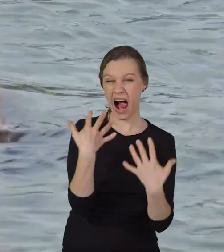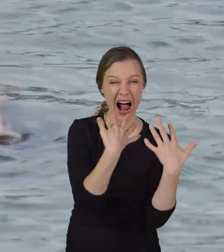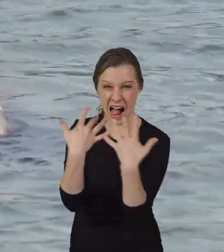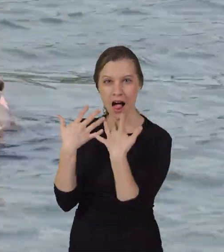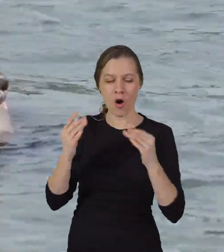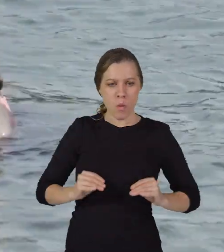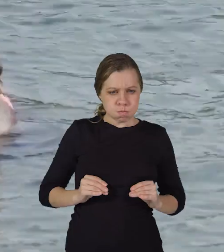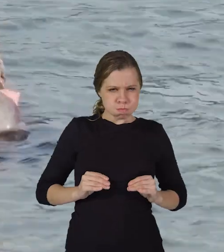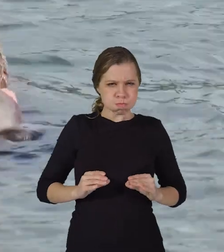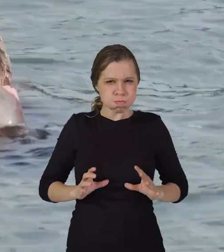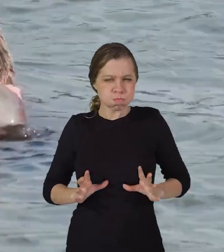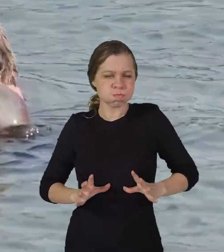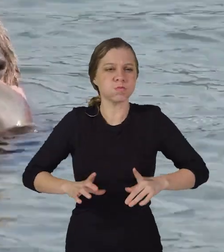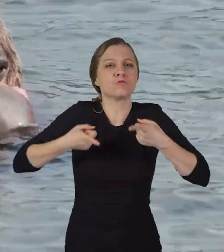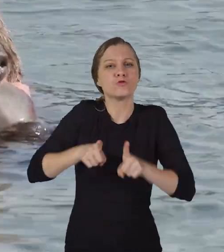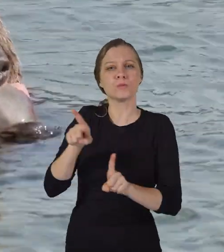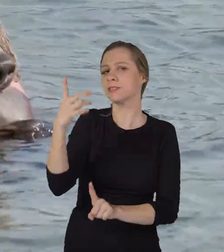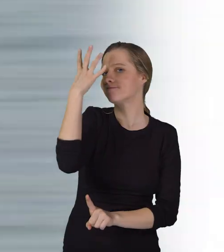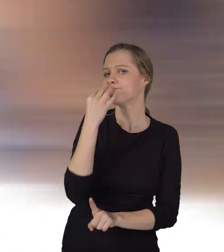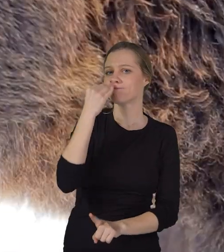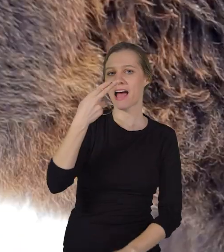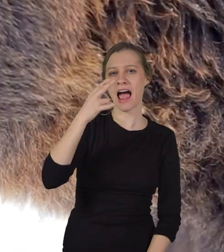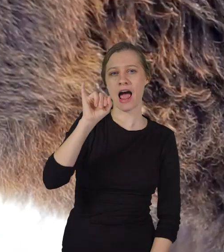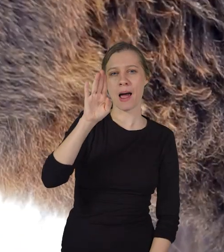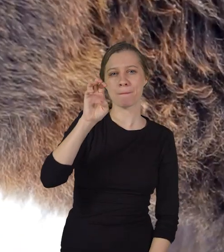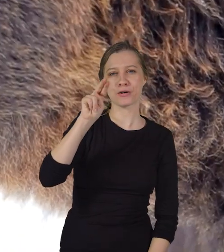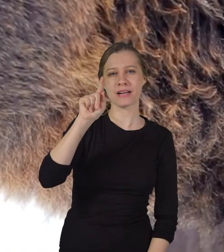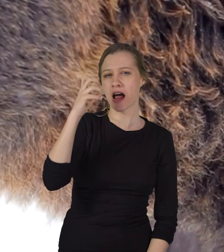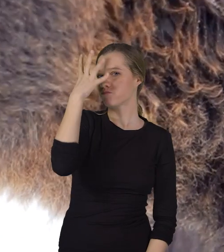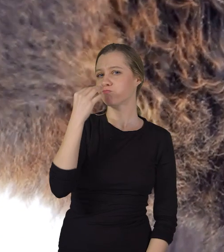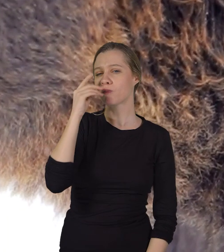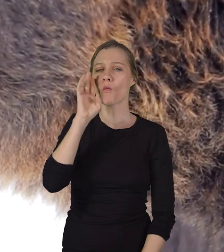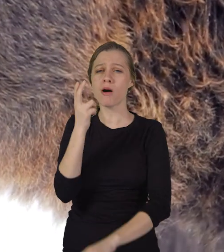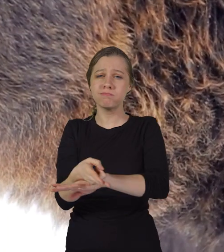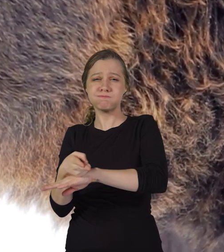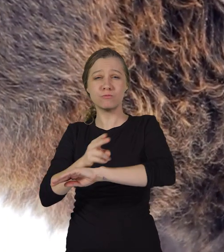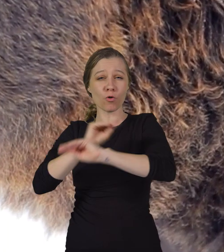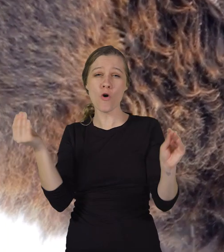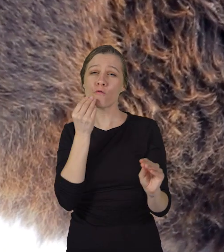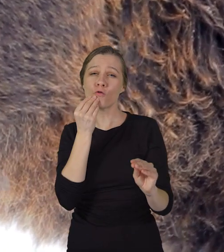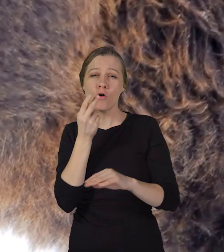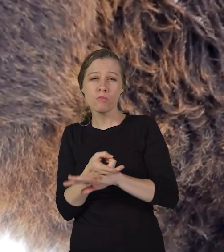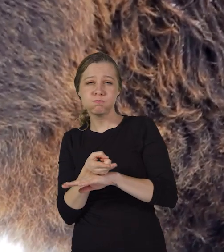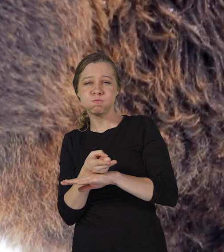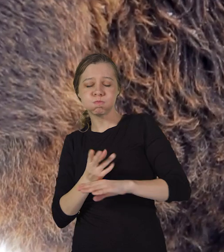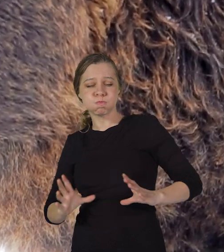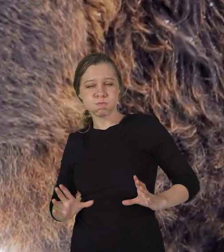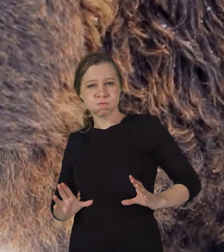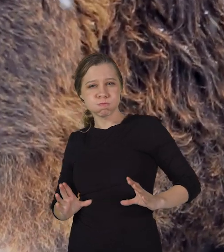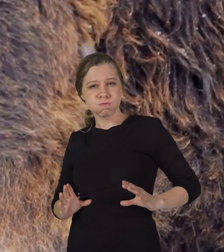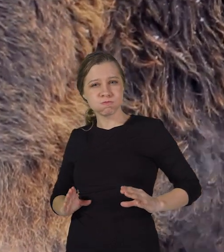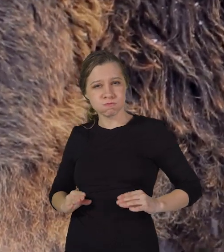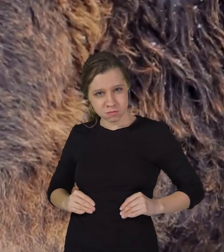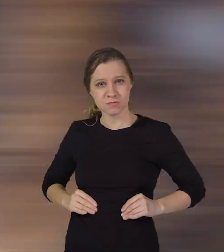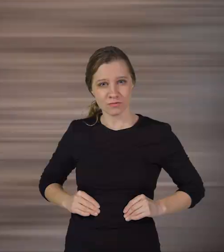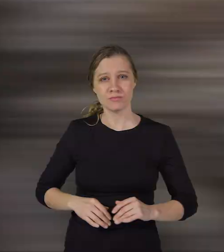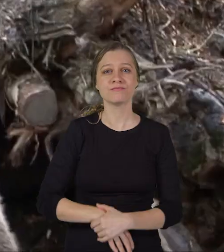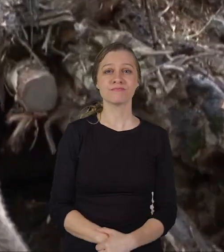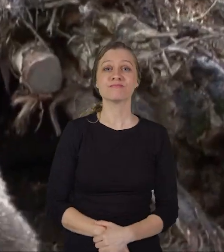is because they are stocking up for the time when they hibernate and must live off of a layer of stored body fat.